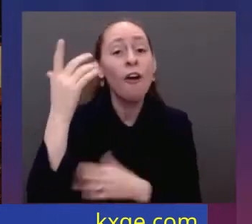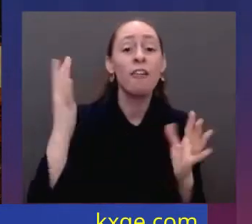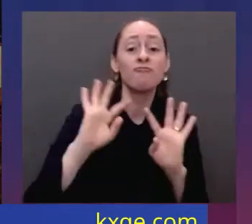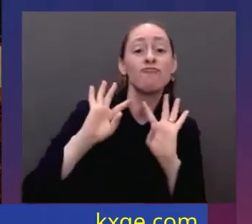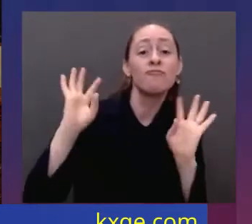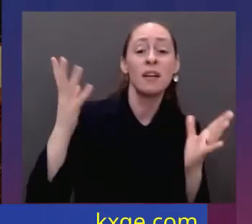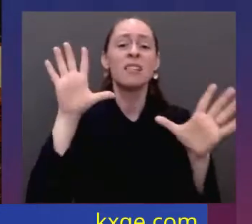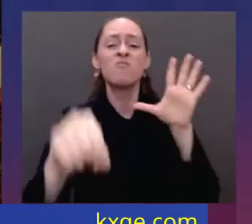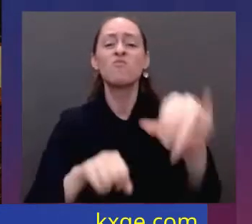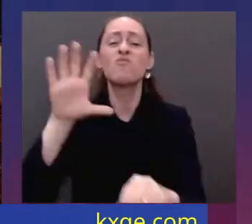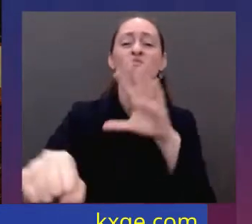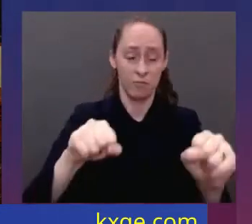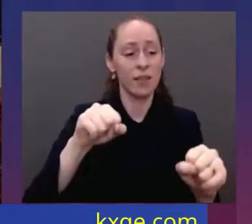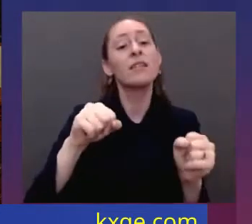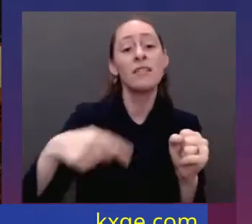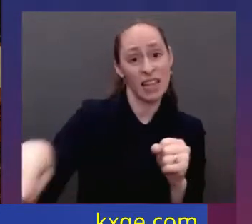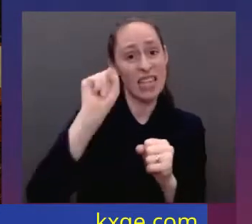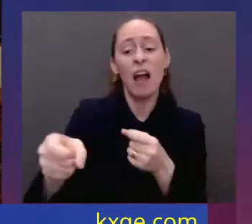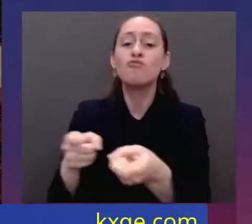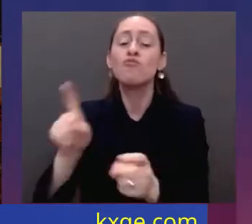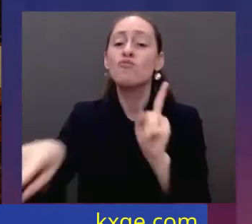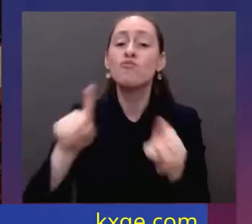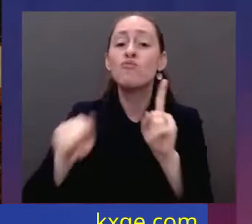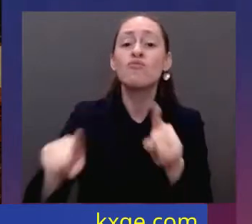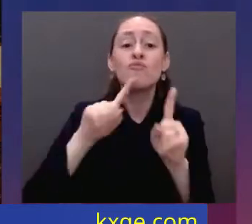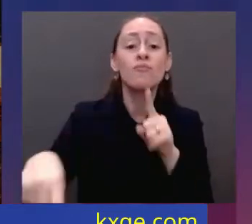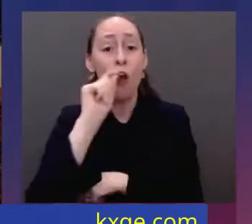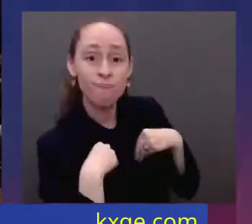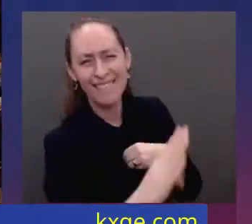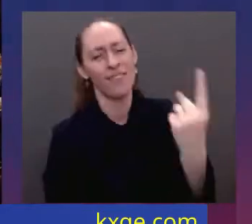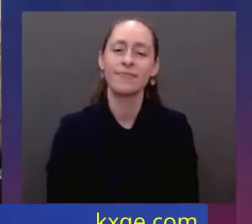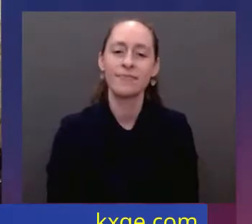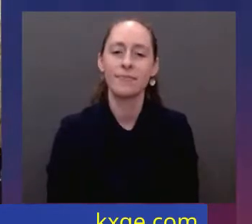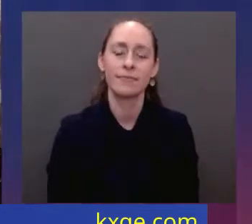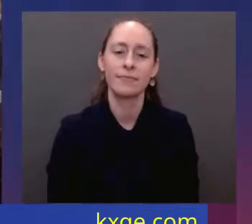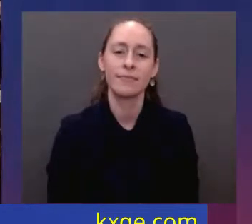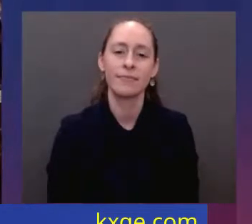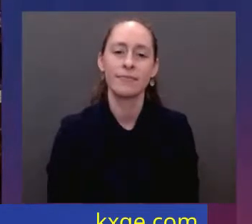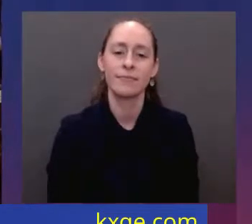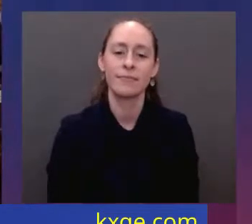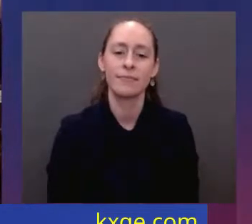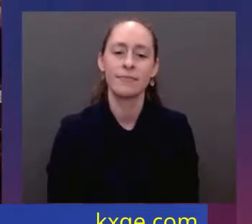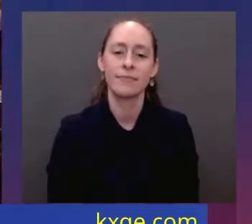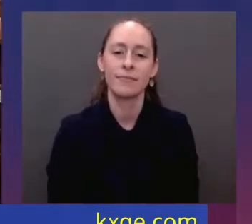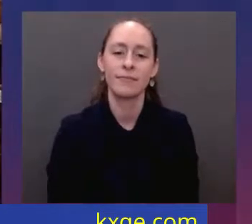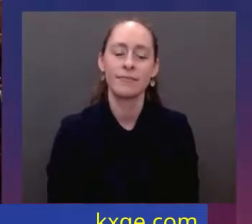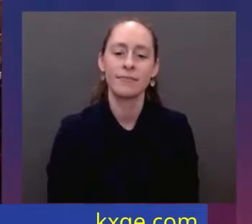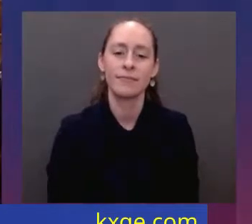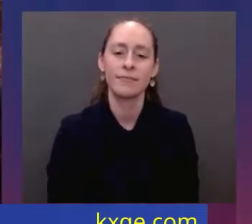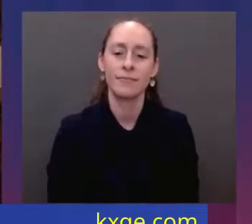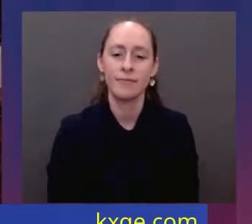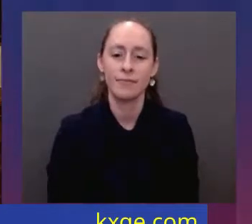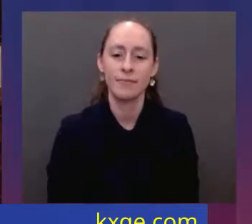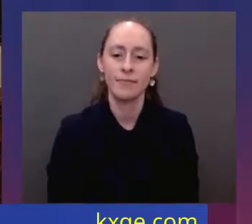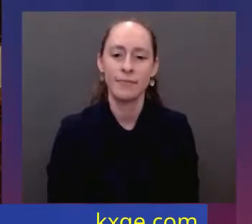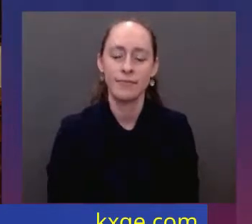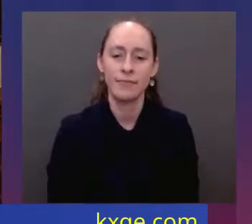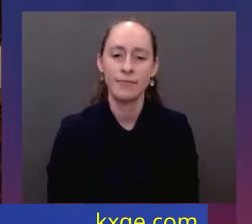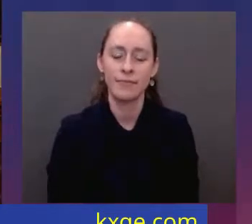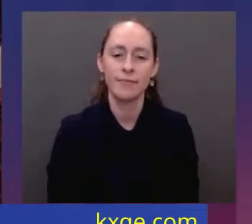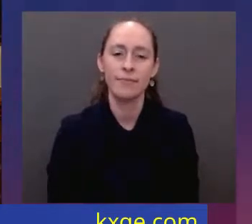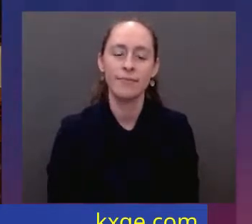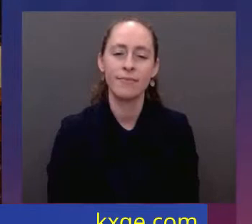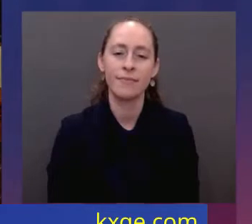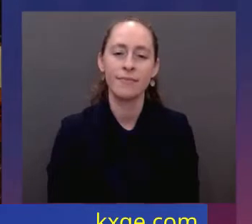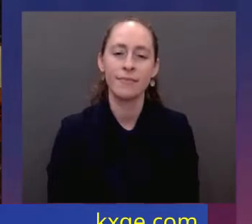their love of freedom, and he will never, never weaken the resolve of the free world. We meet tonight in an America that has lived through two of the